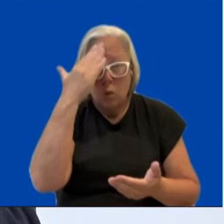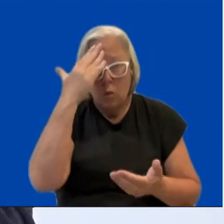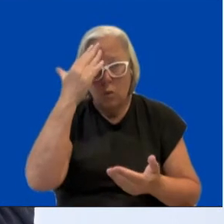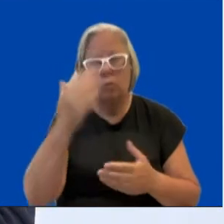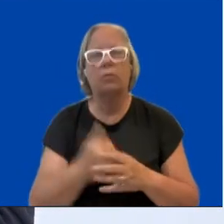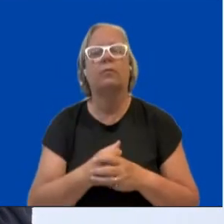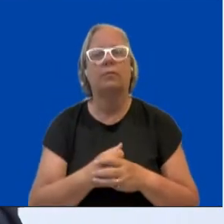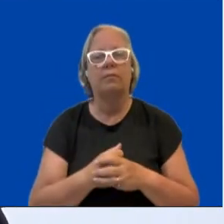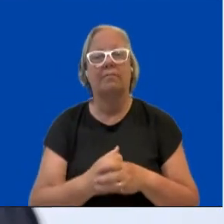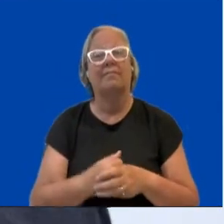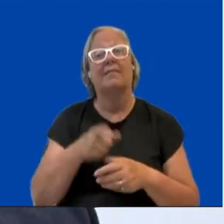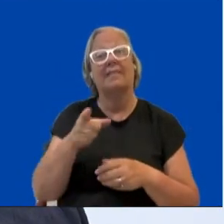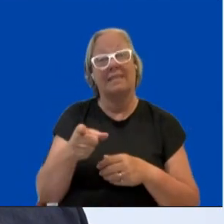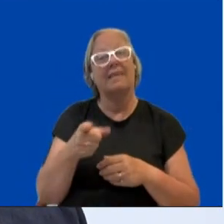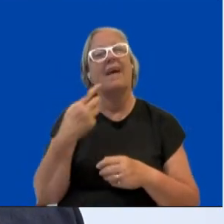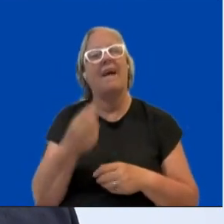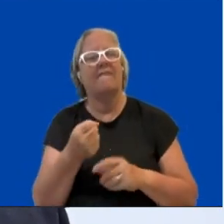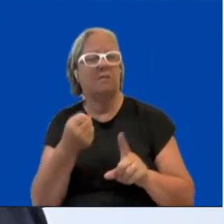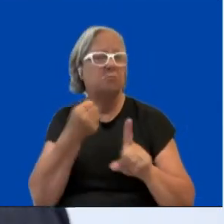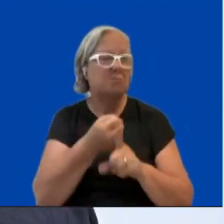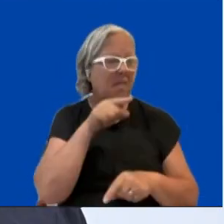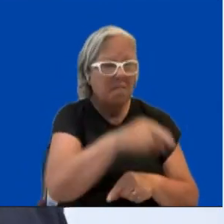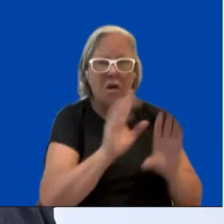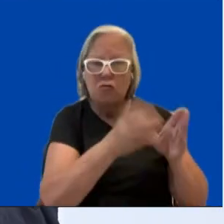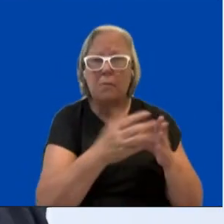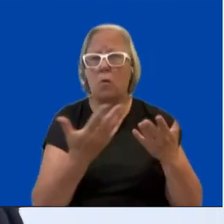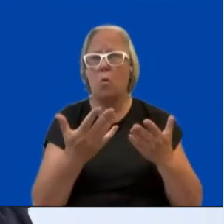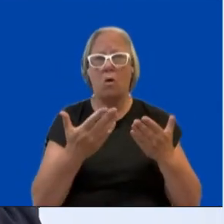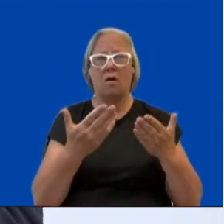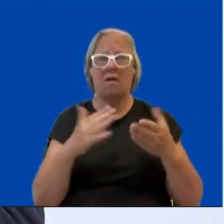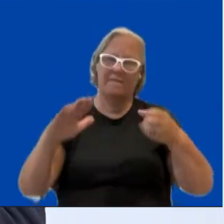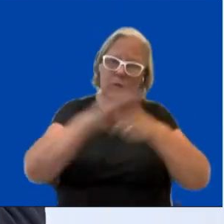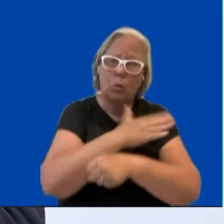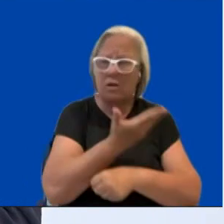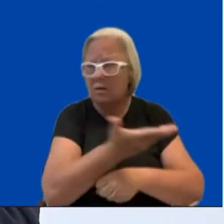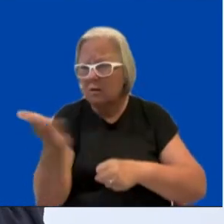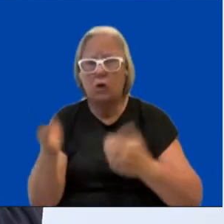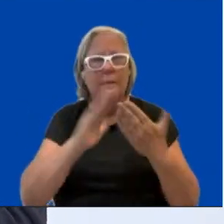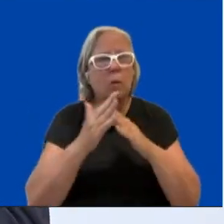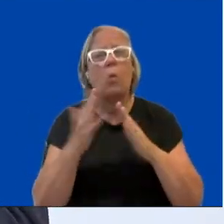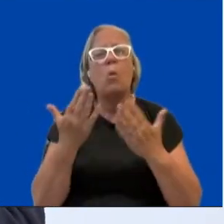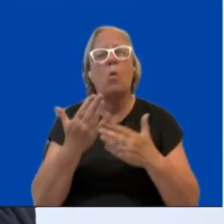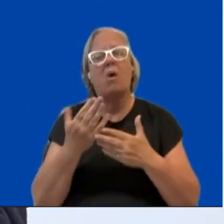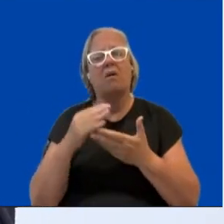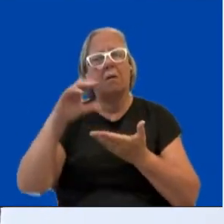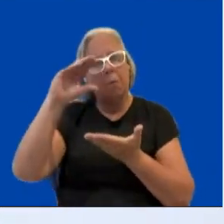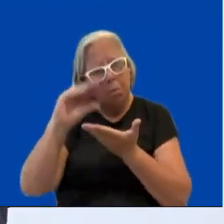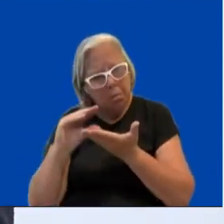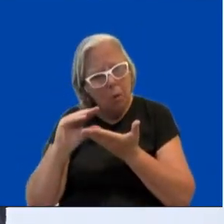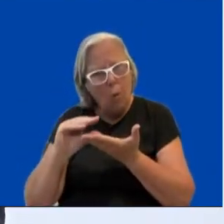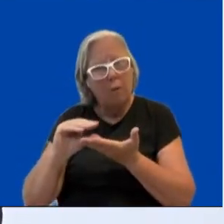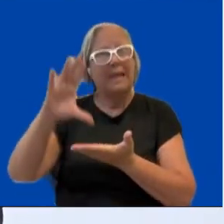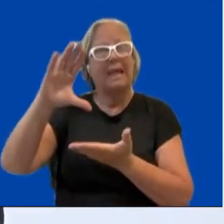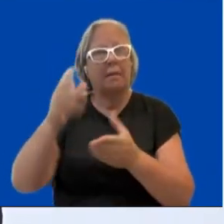is affecting a particular group, the entire community? Is it a big issue, small issue? Without data, we have just anecdotal evidence, which is